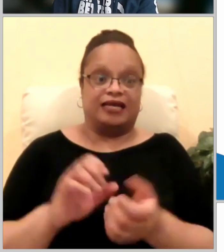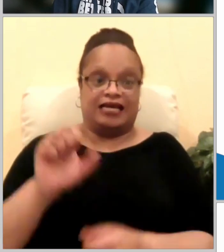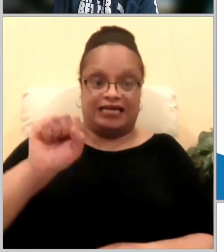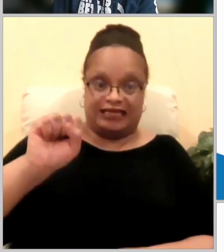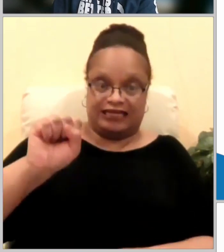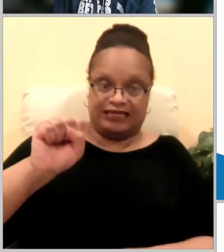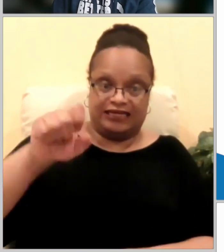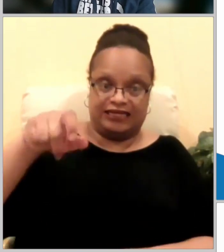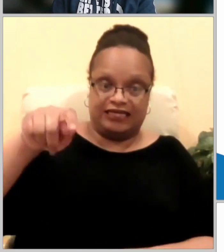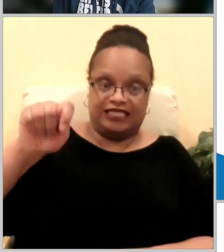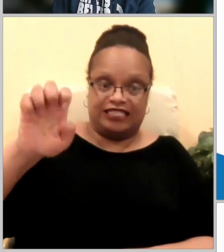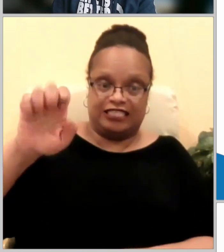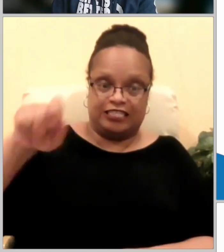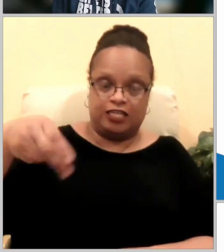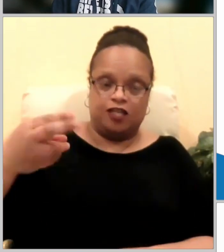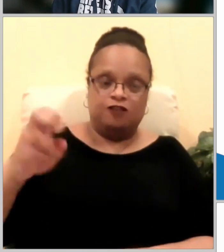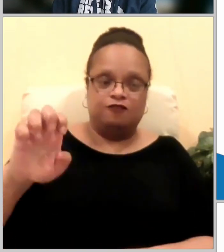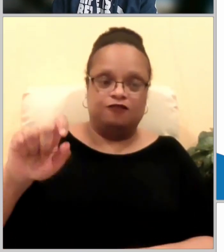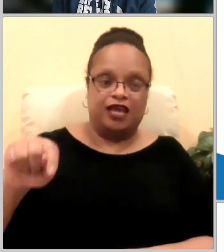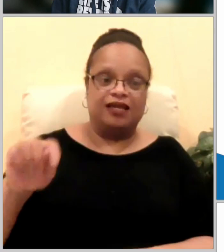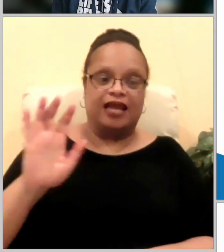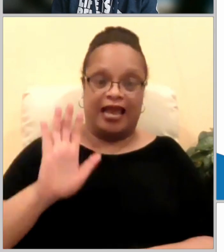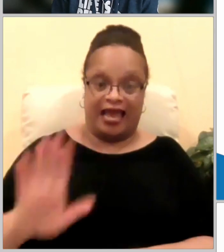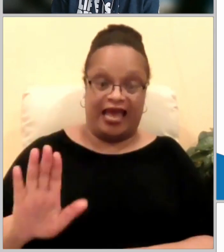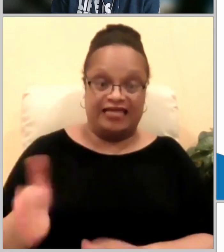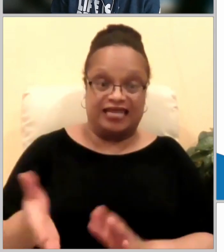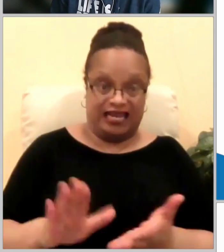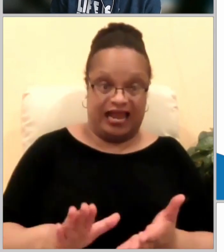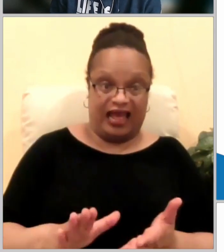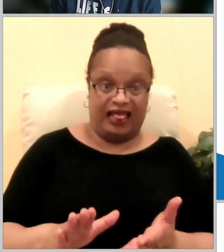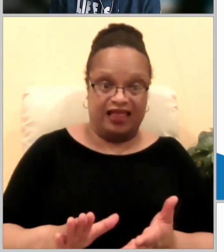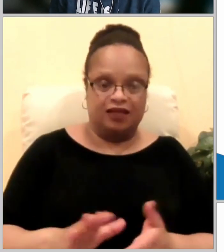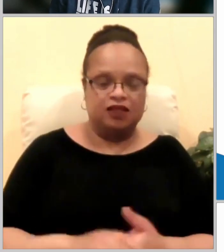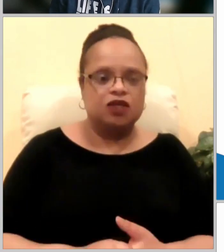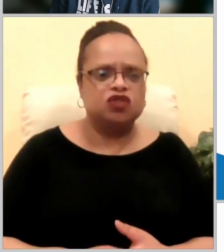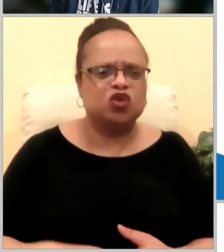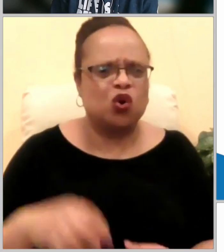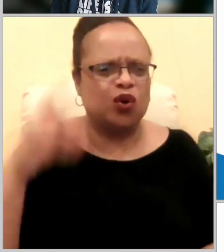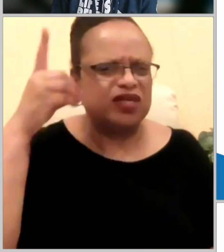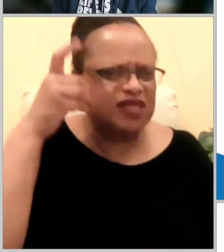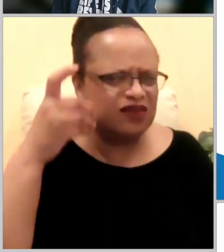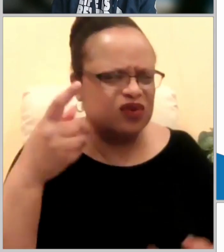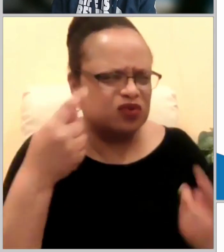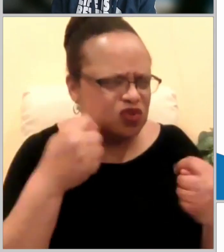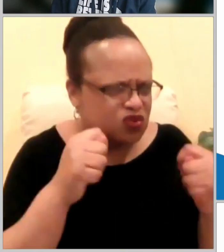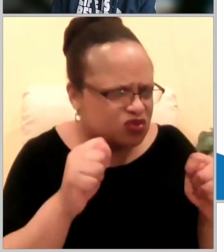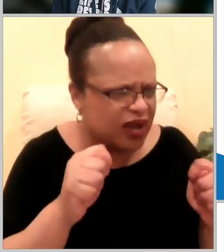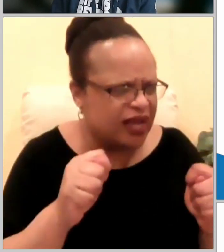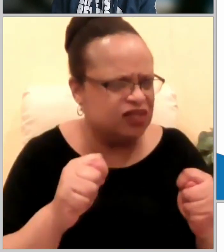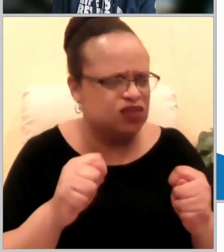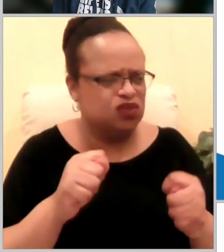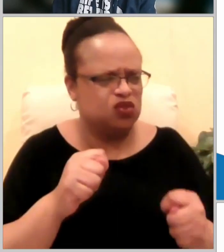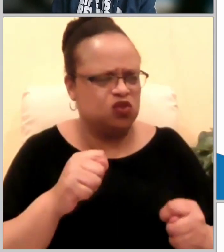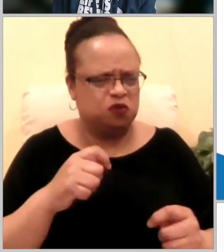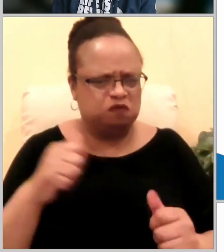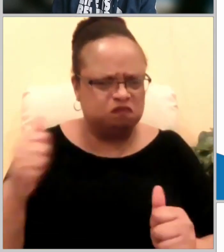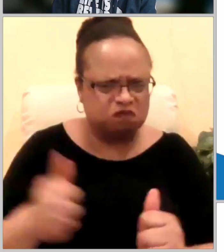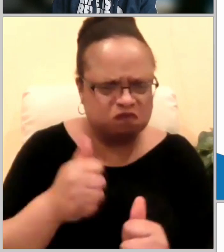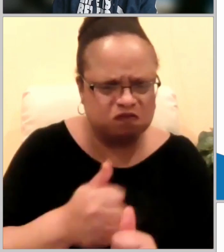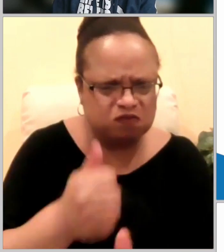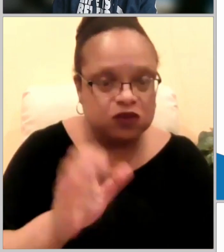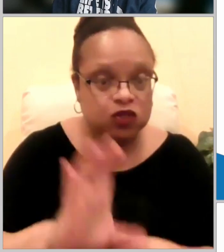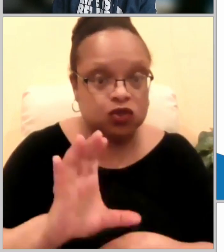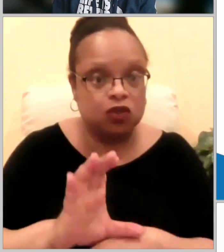persecution to discourage the spreading of the gospel the good news god used the persecution as a springboard